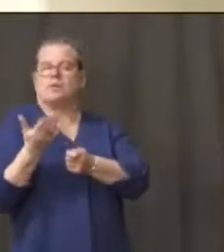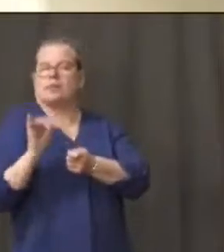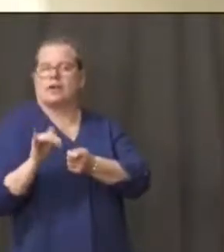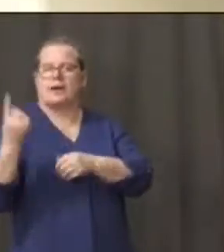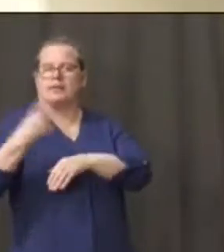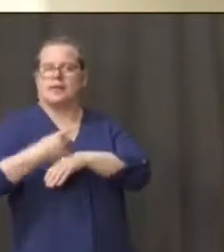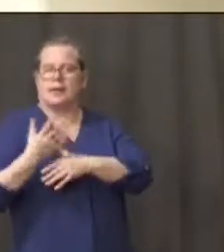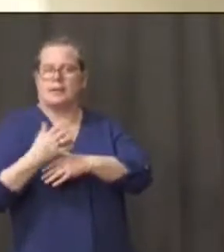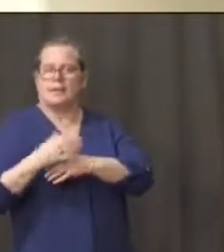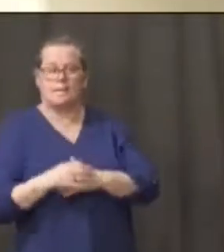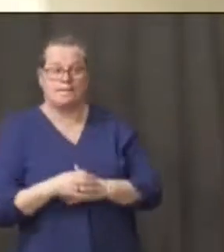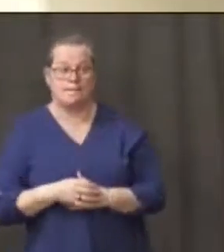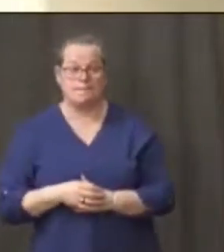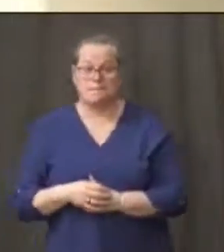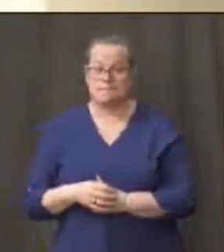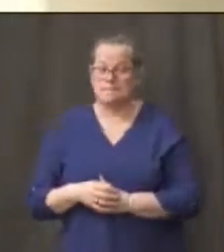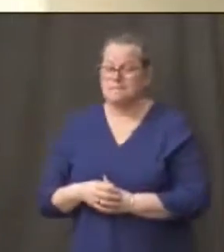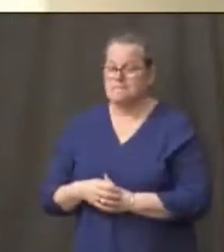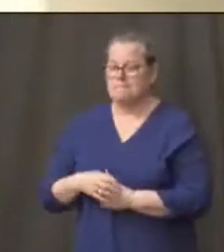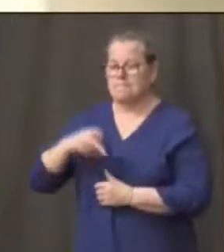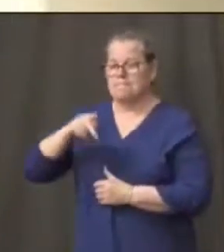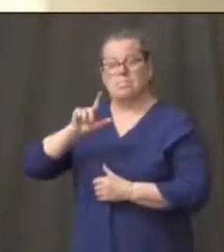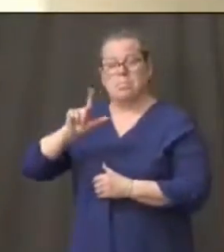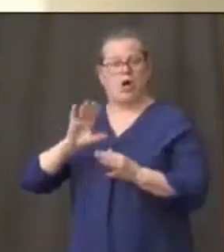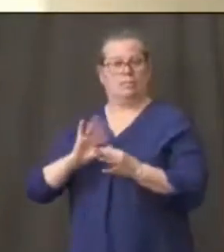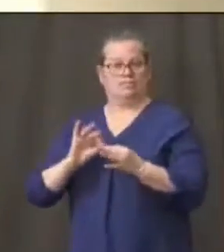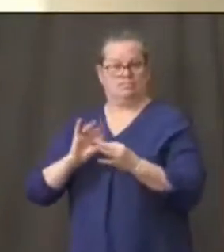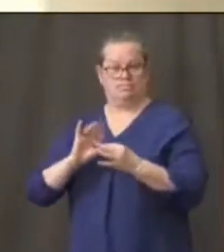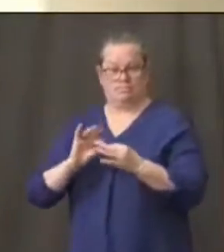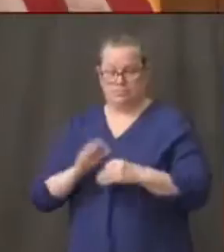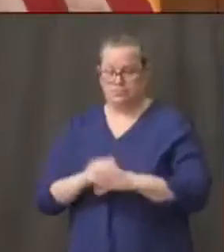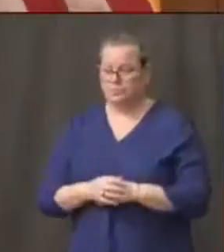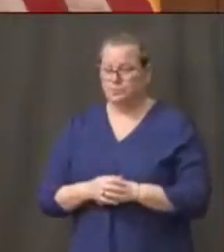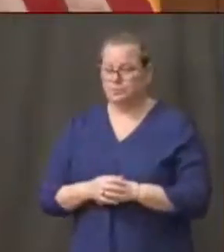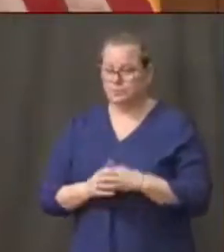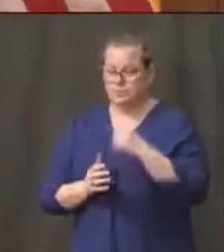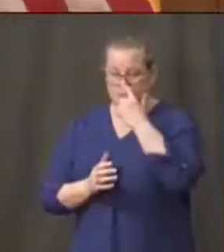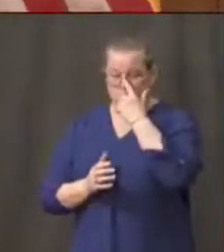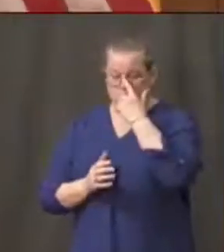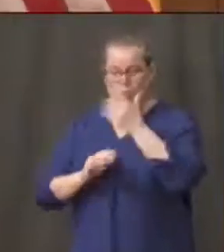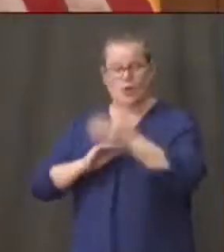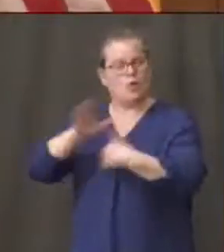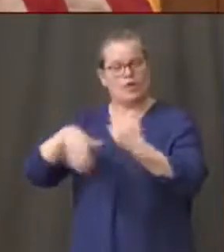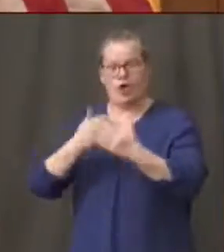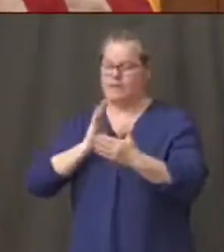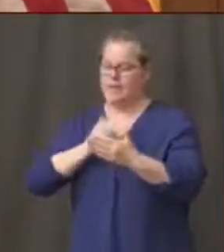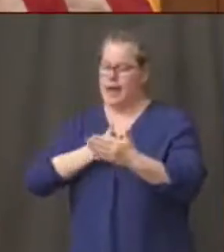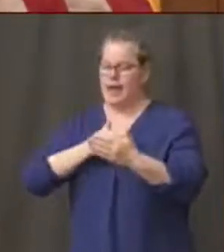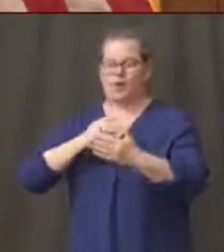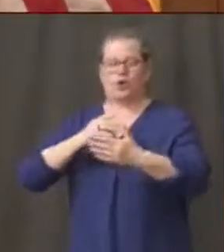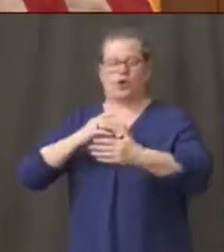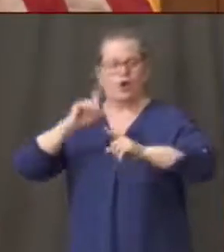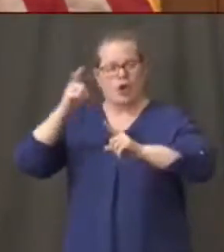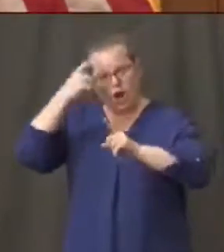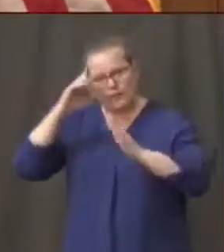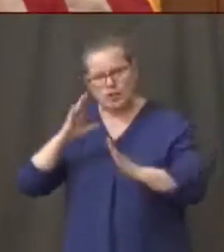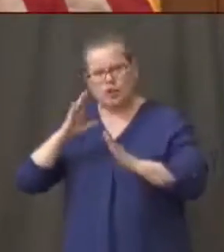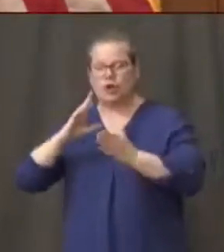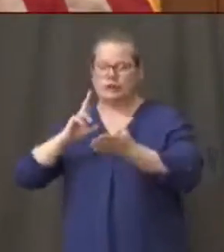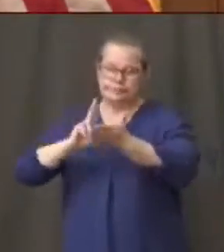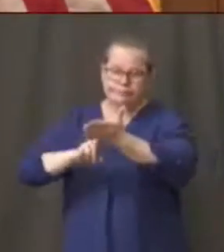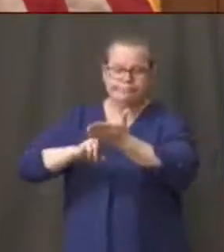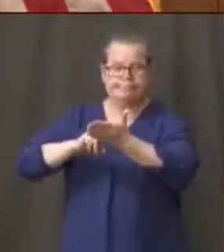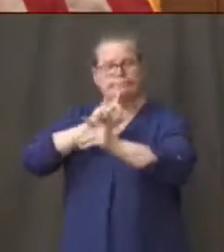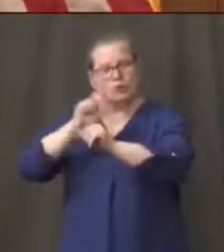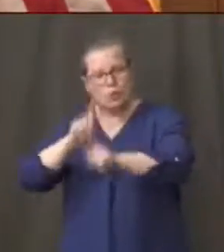want to start with that sure i would say overall with all of our executive orders and all of the social distancing measures the governor has put